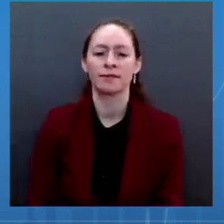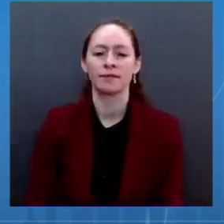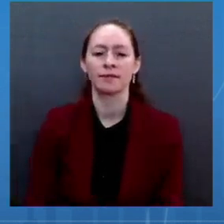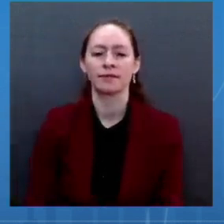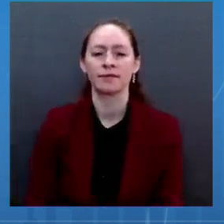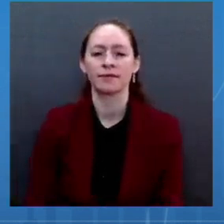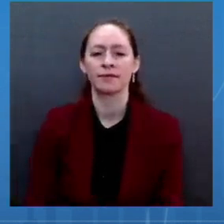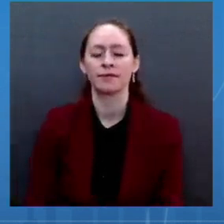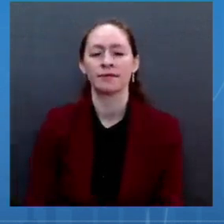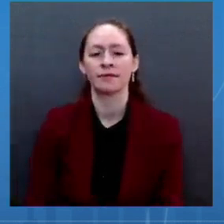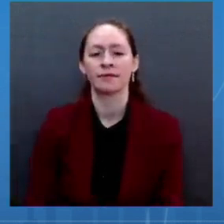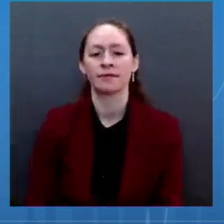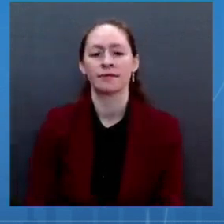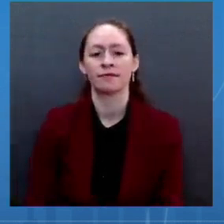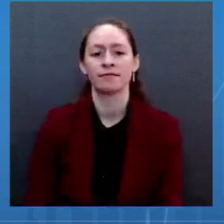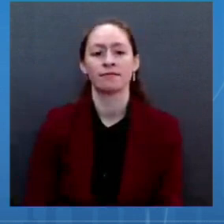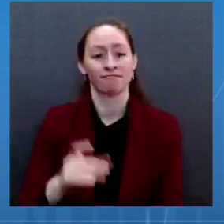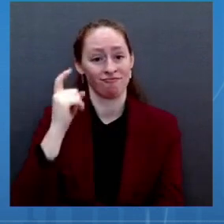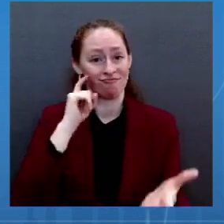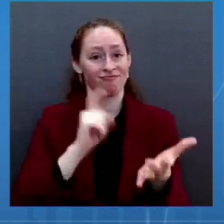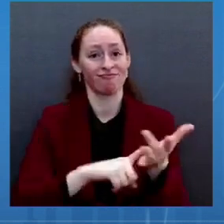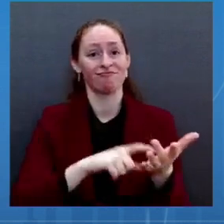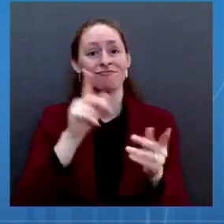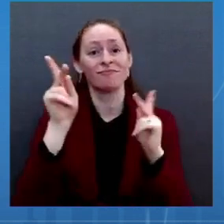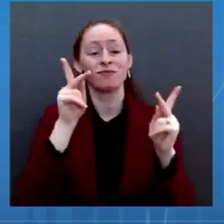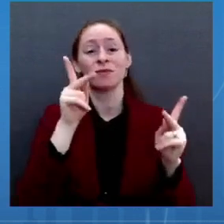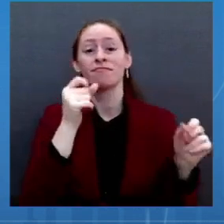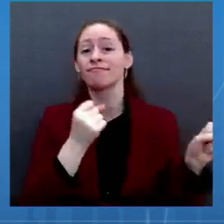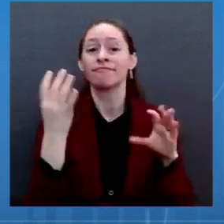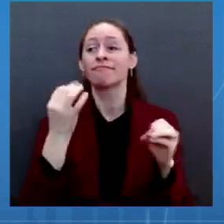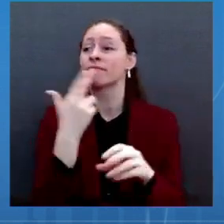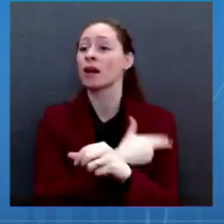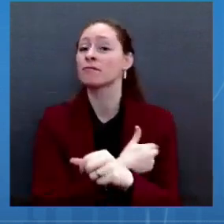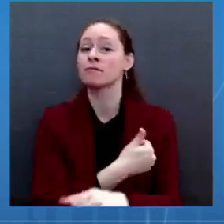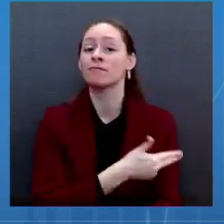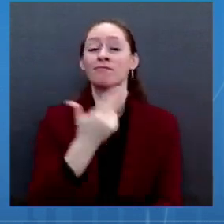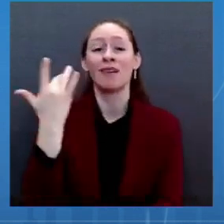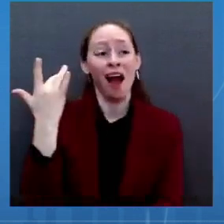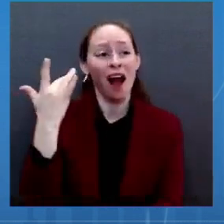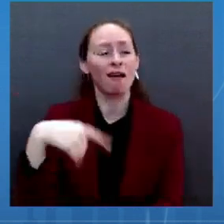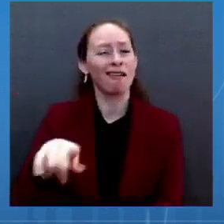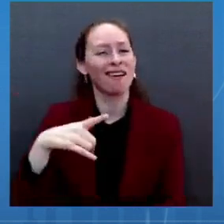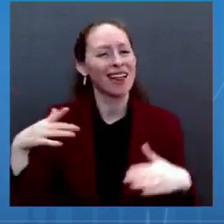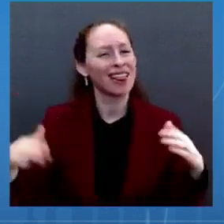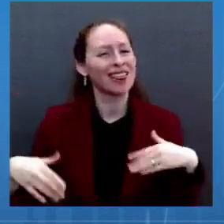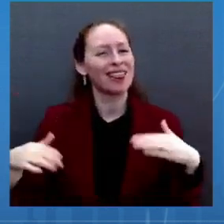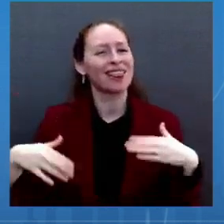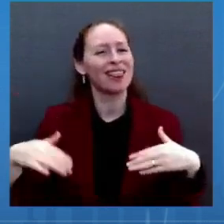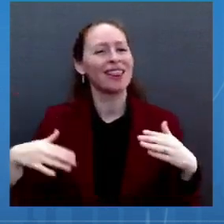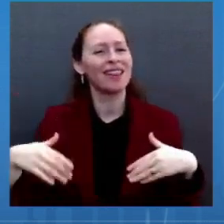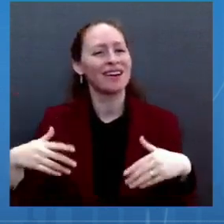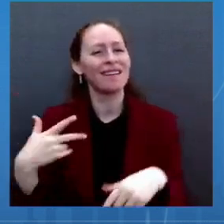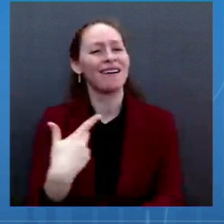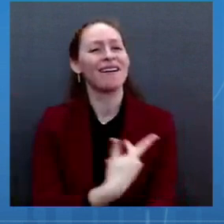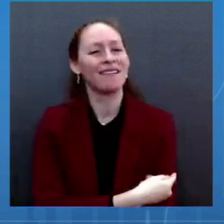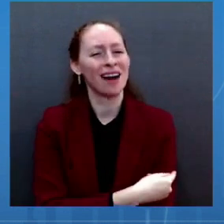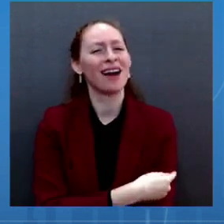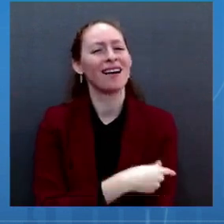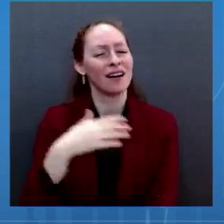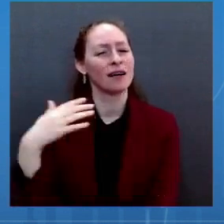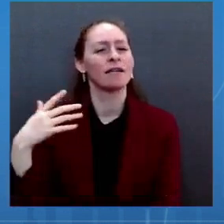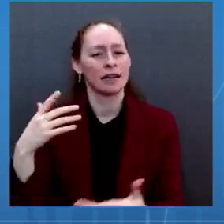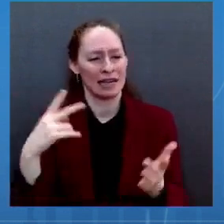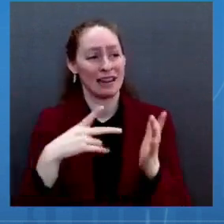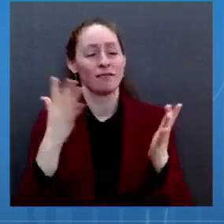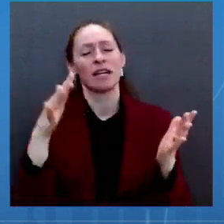completing the primary vaccination series is clearly a critical step to prevent severe outcomes with boosters, as Dr.